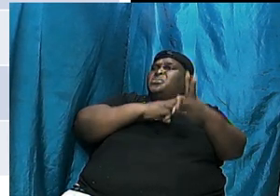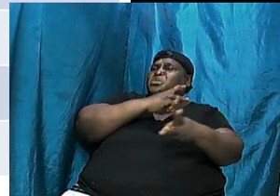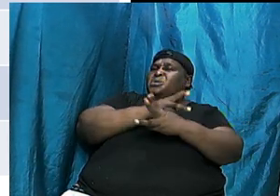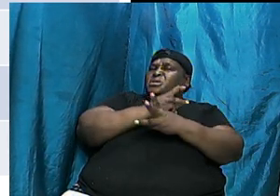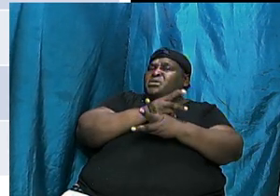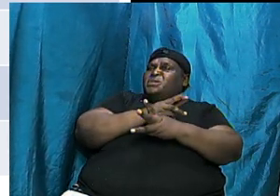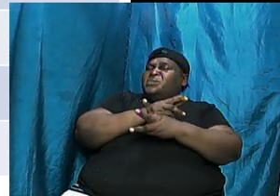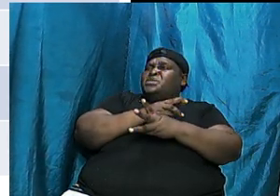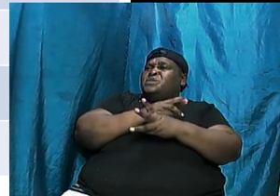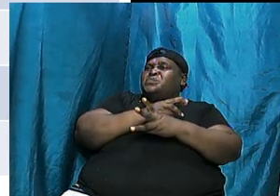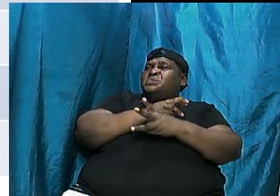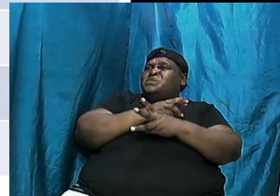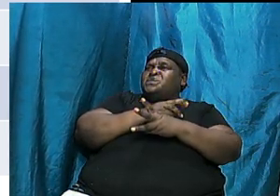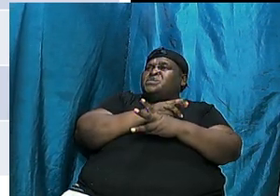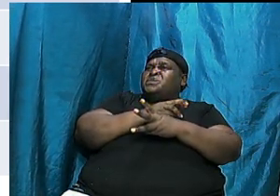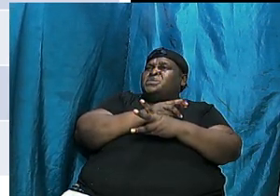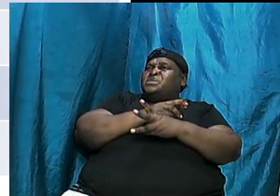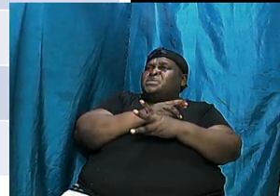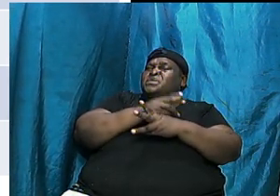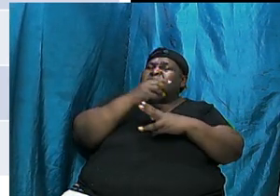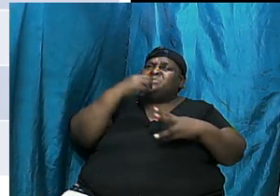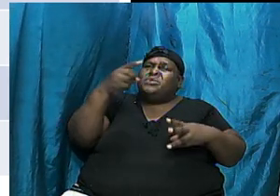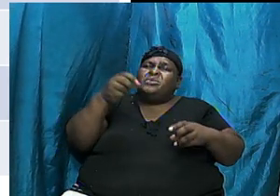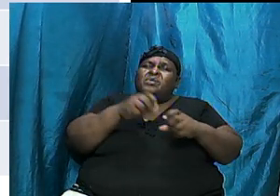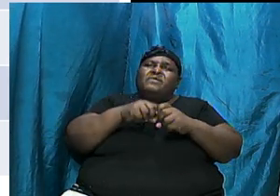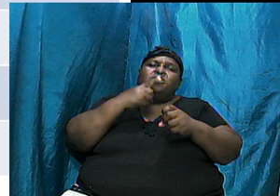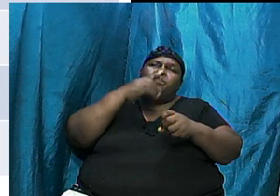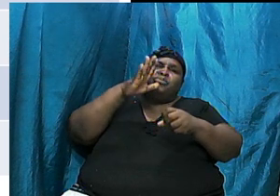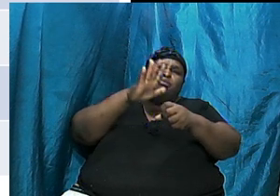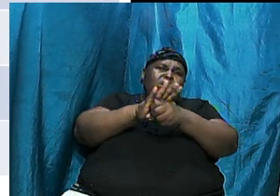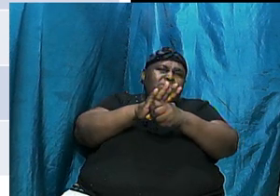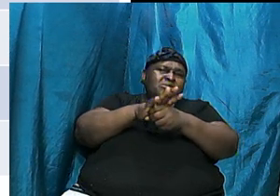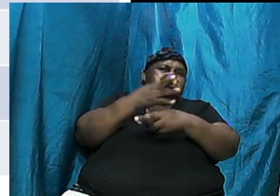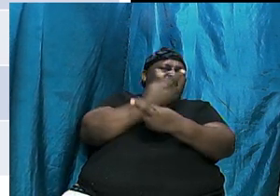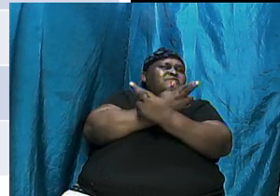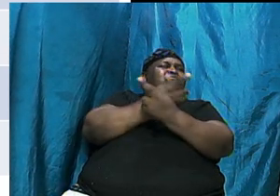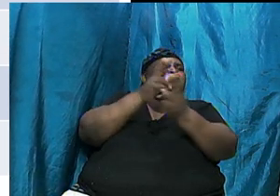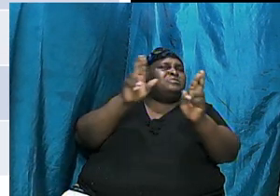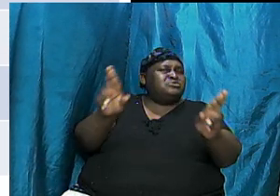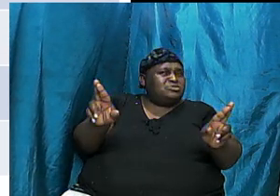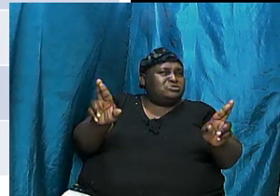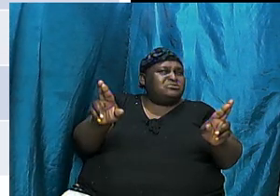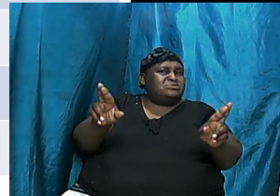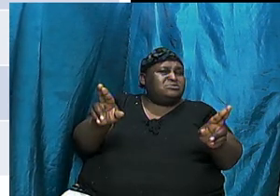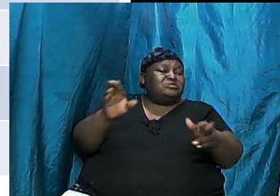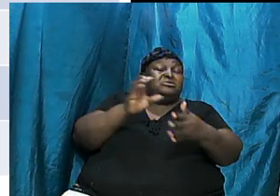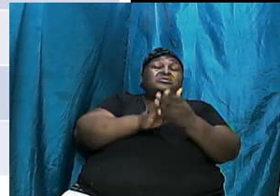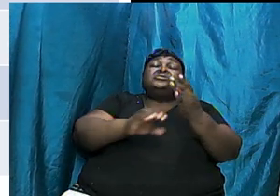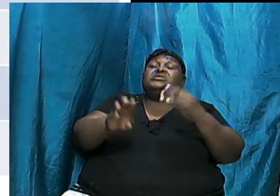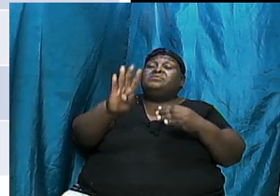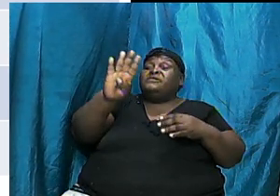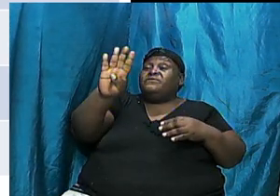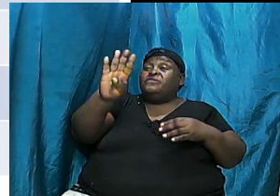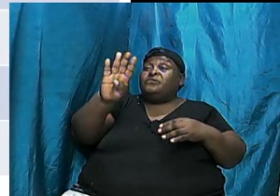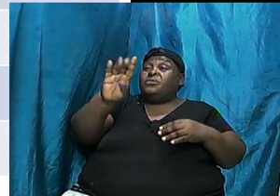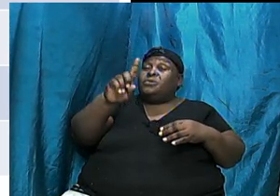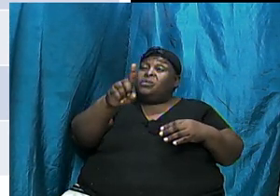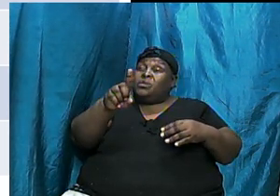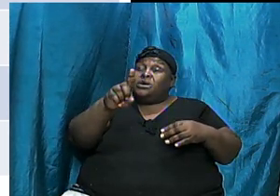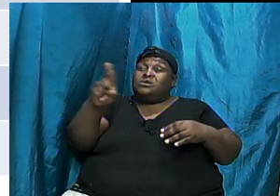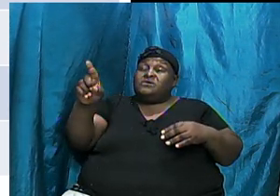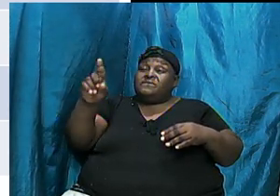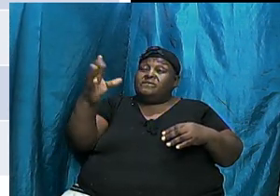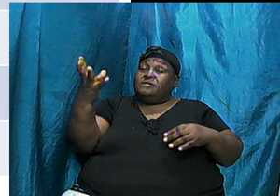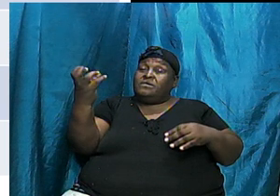down to the end spoke of the promise of redemption. Then chapter 4 verses 1 to 15 speaks of